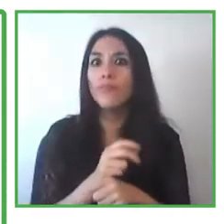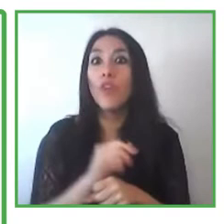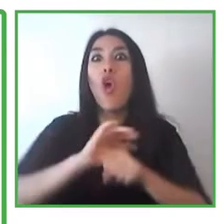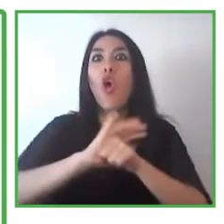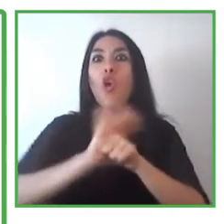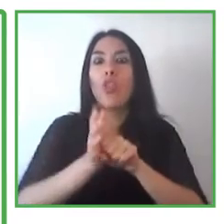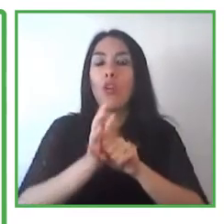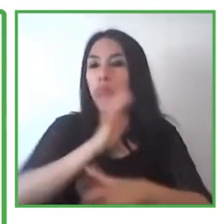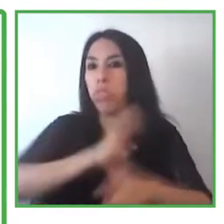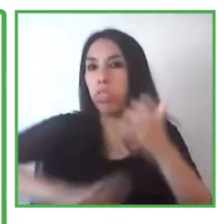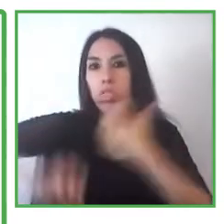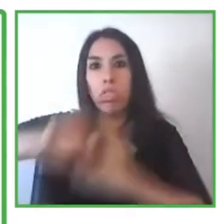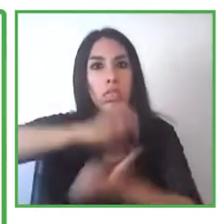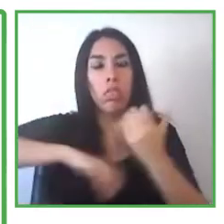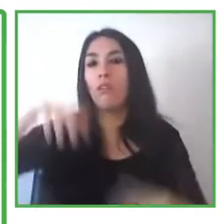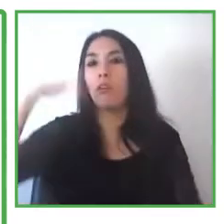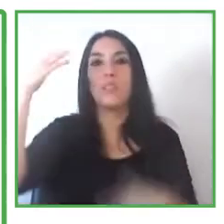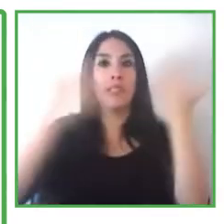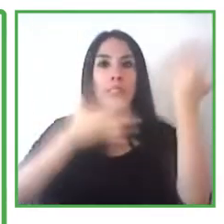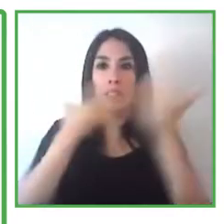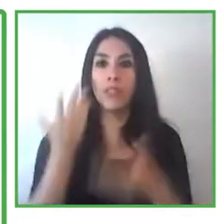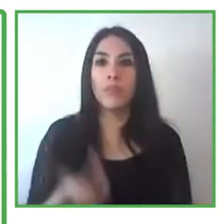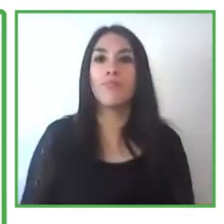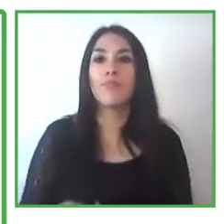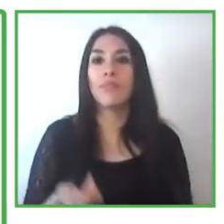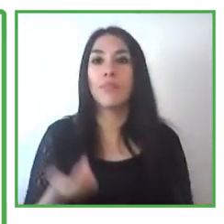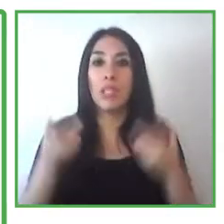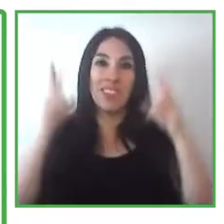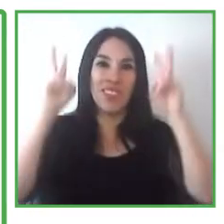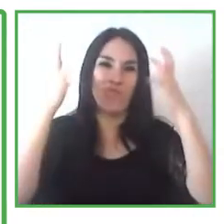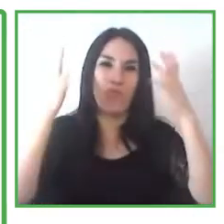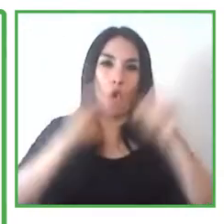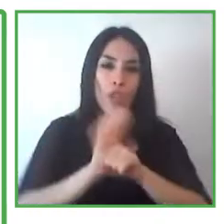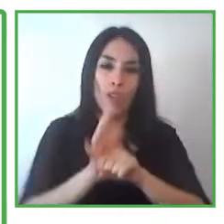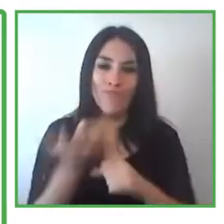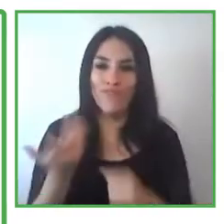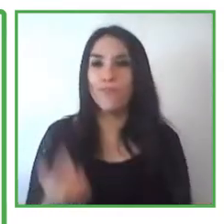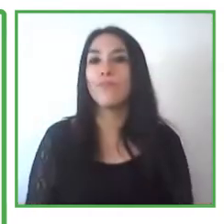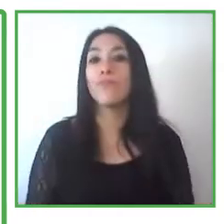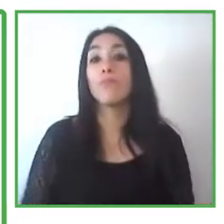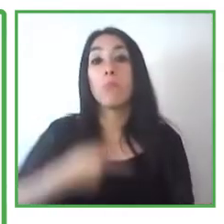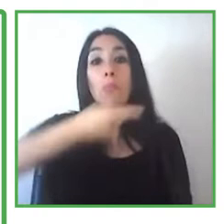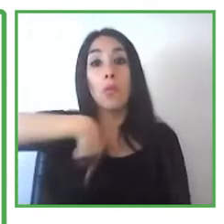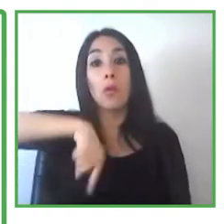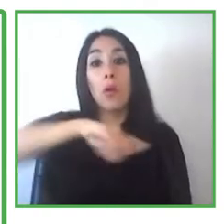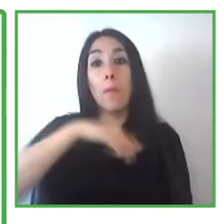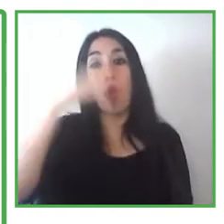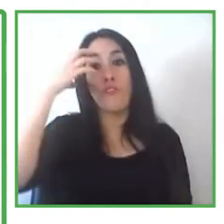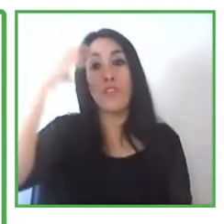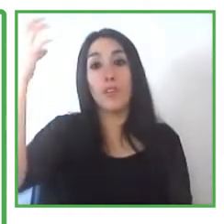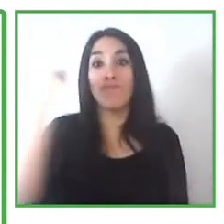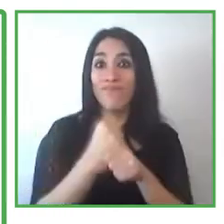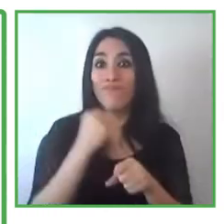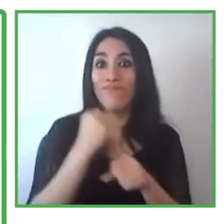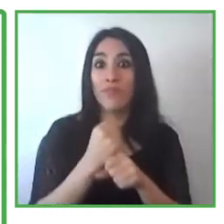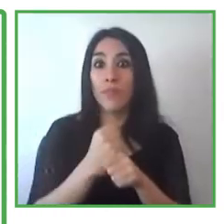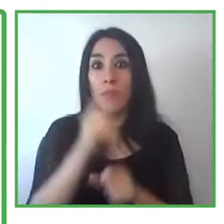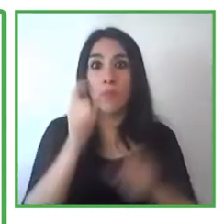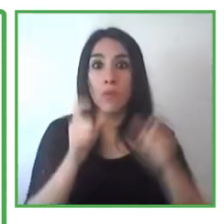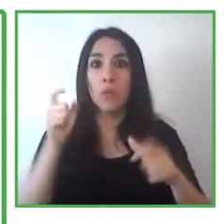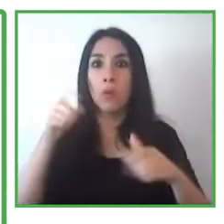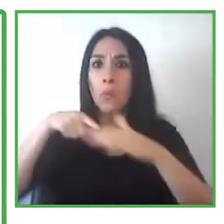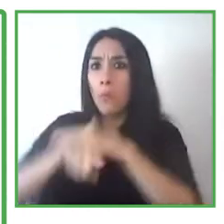global circumstances affecting us with this pandemic, we managed to achieve